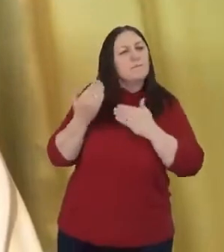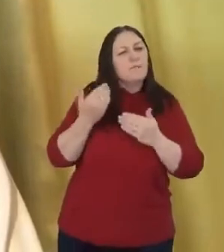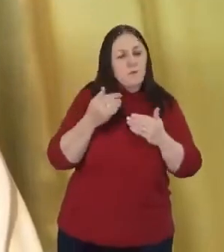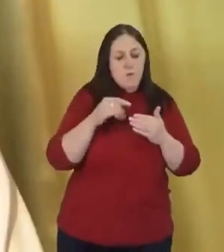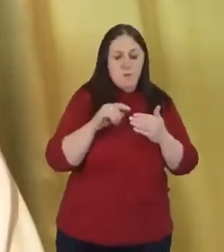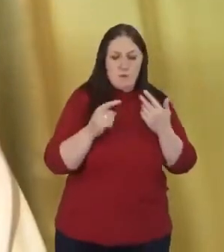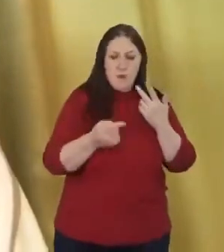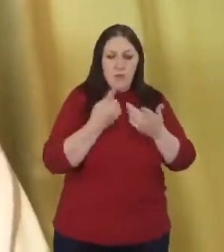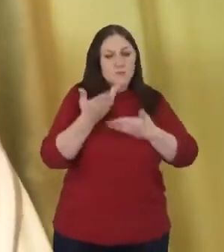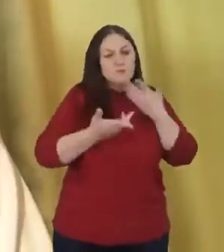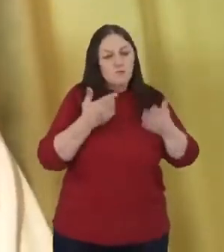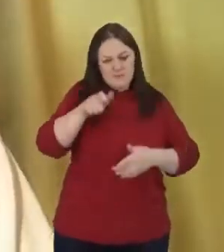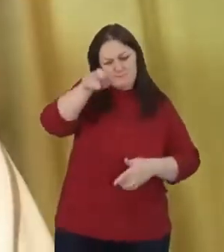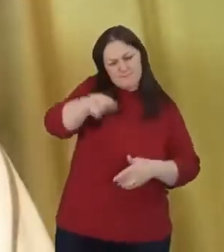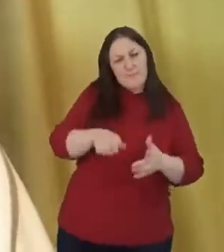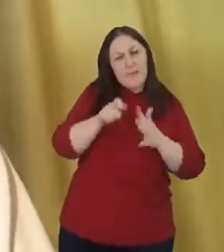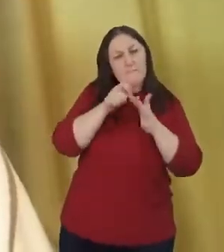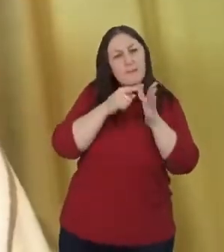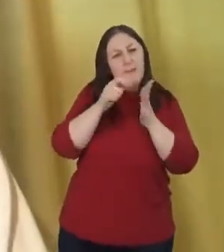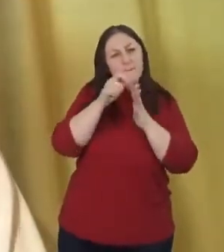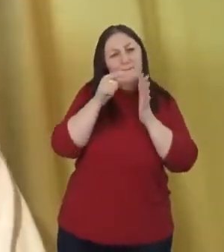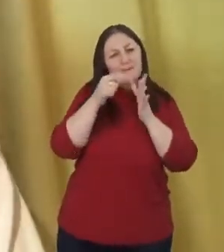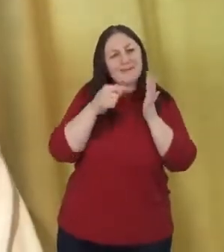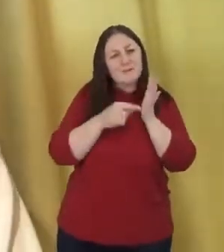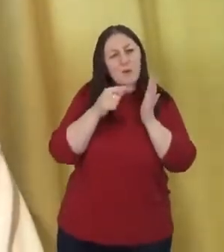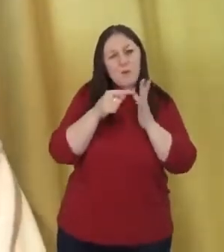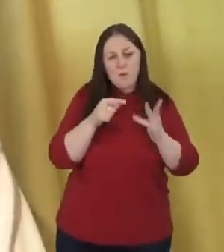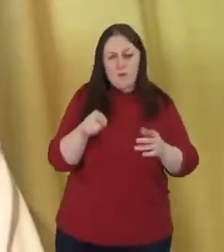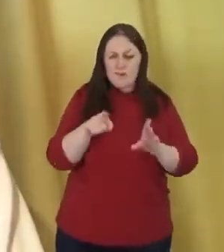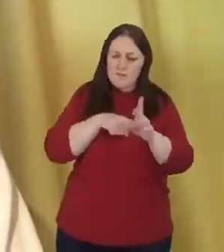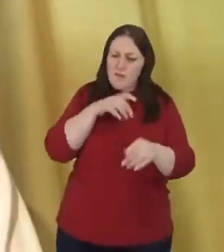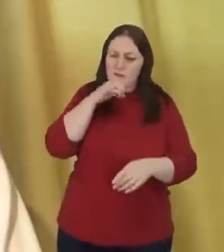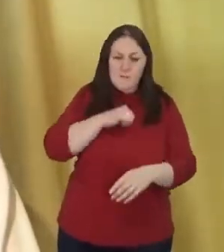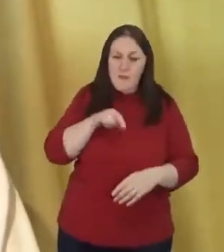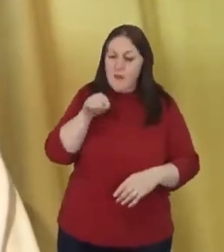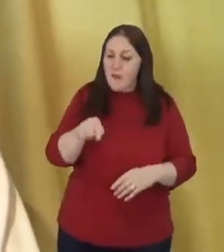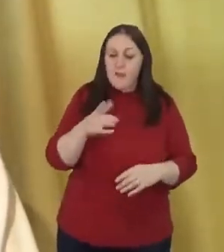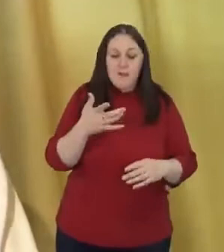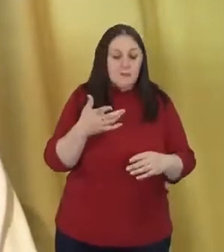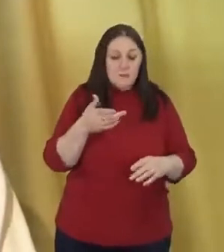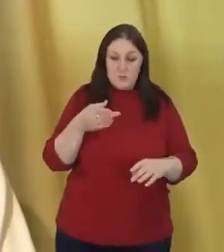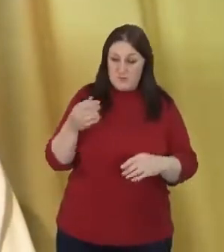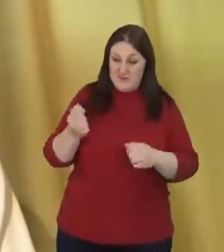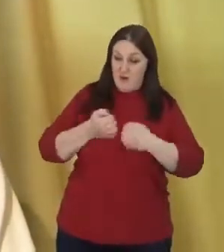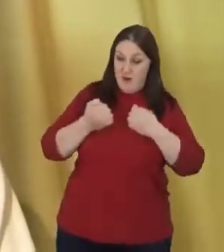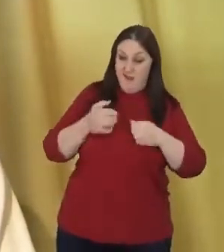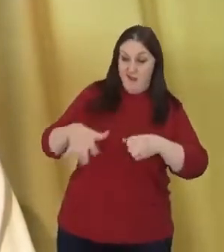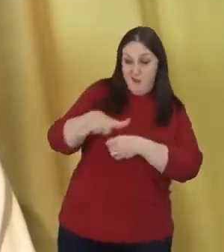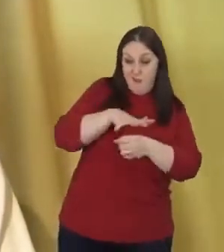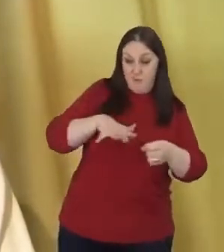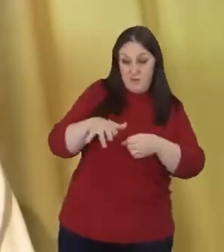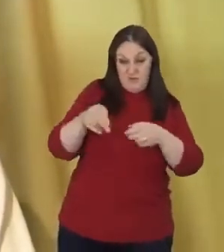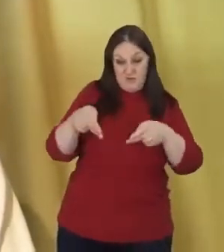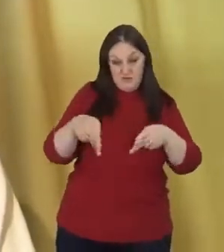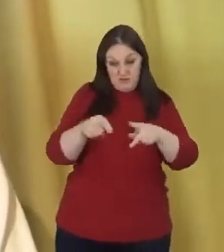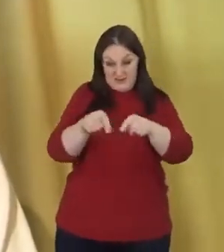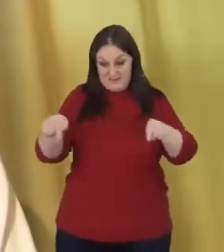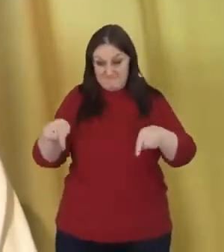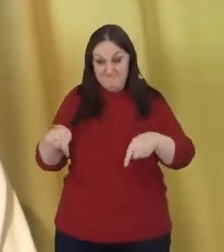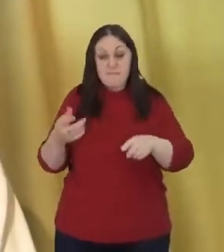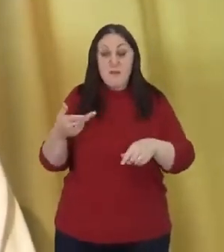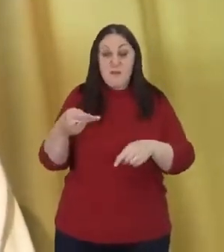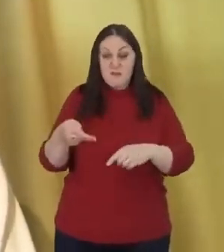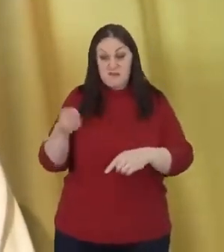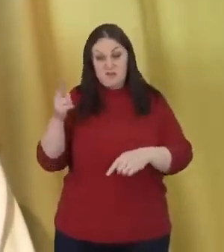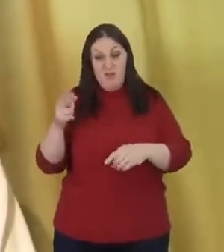of, a young man, 19 years old, that was shot and killed on our block. And we've had